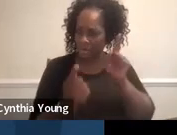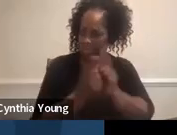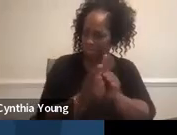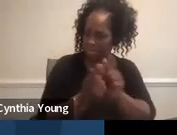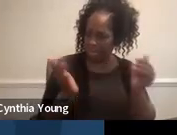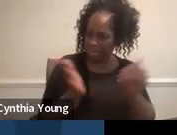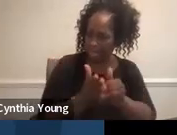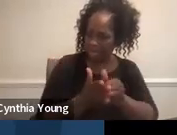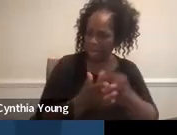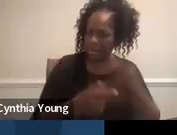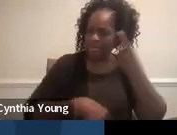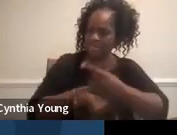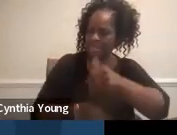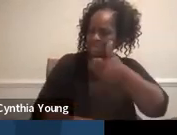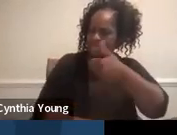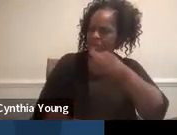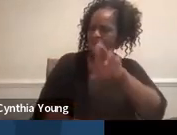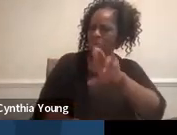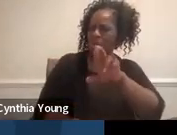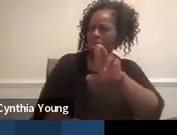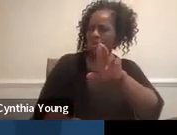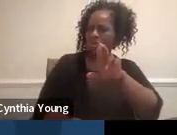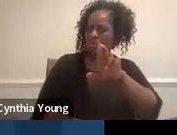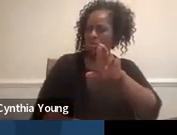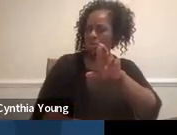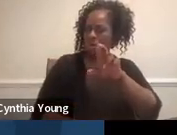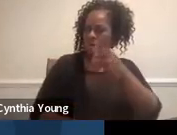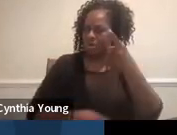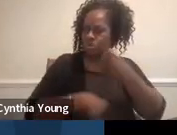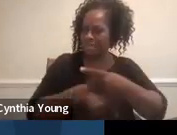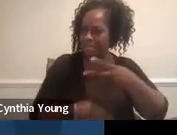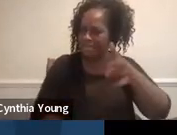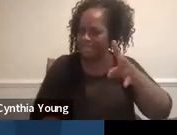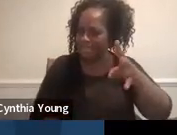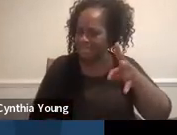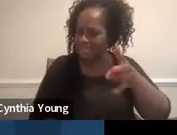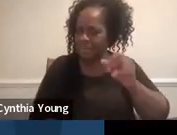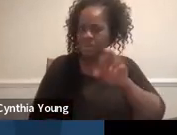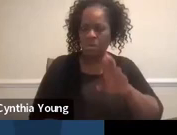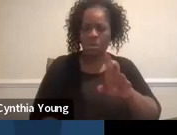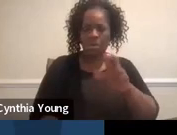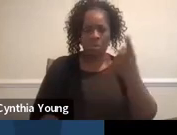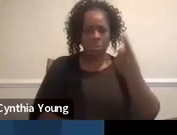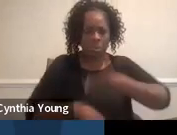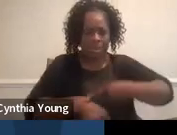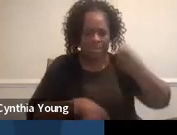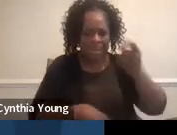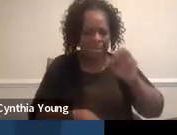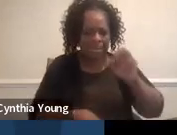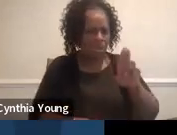on day 10 or do we have to meet again on day 17 or do we just have to do it the one time?